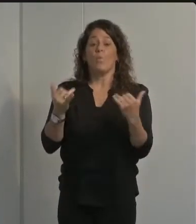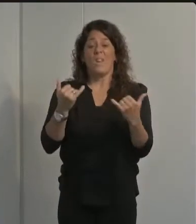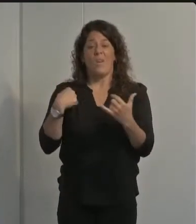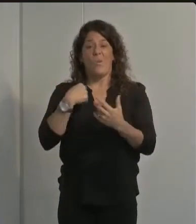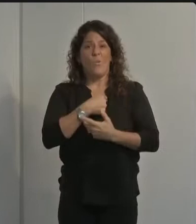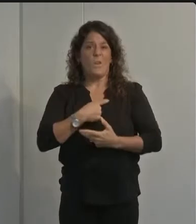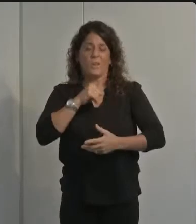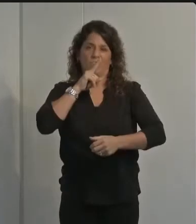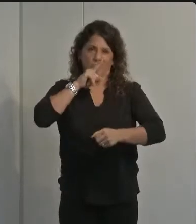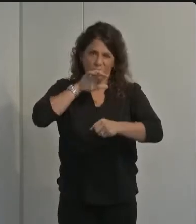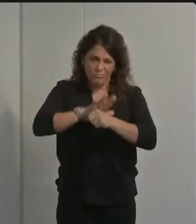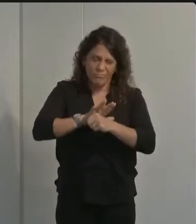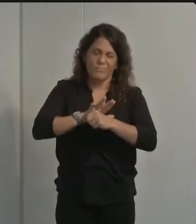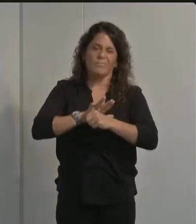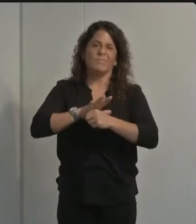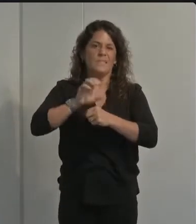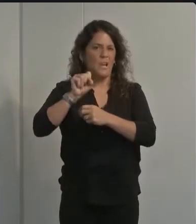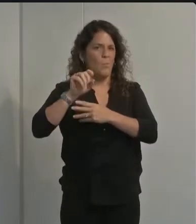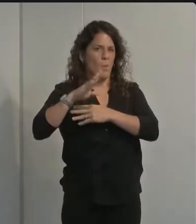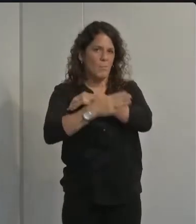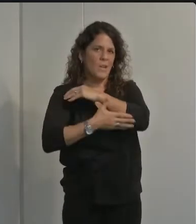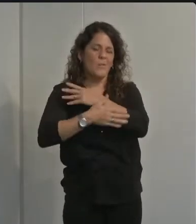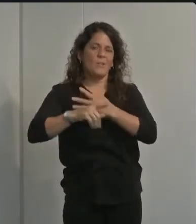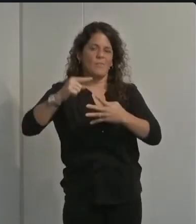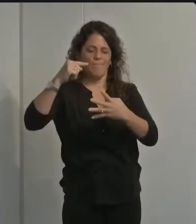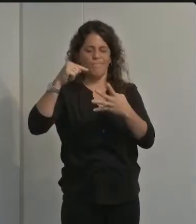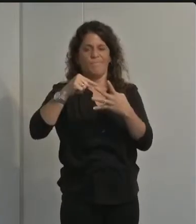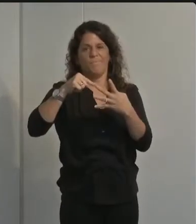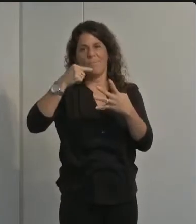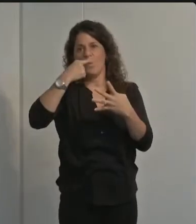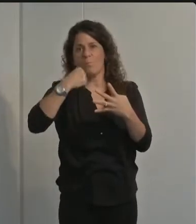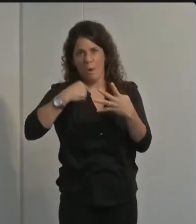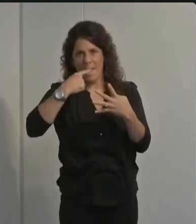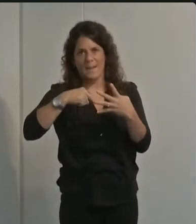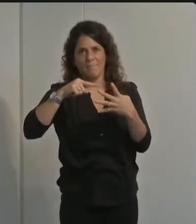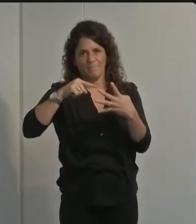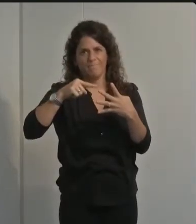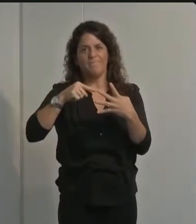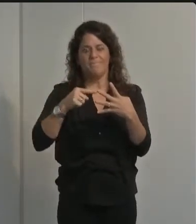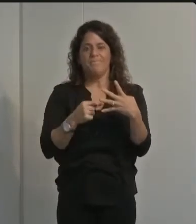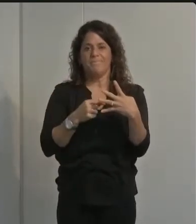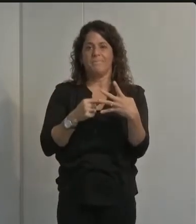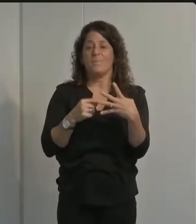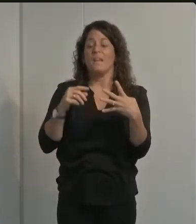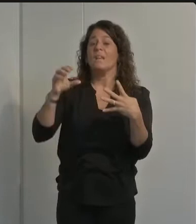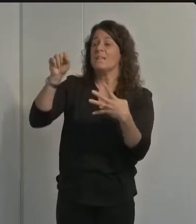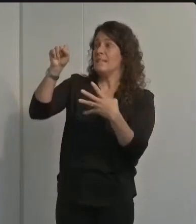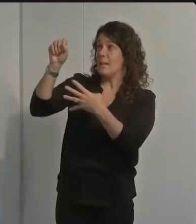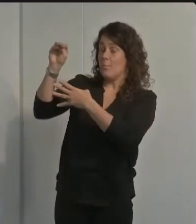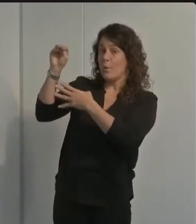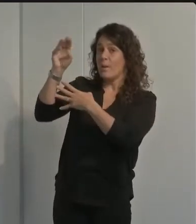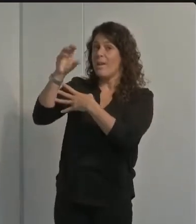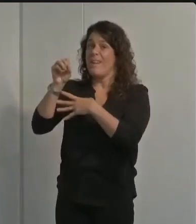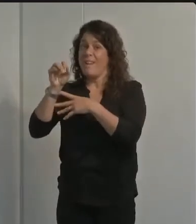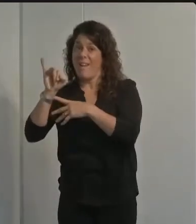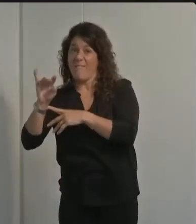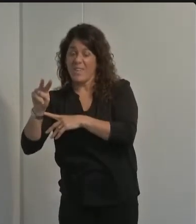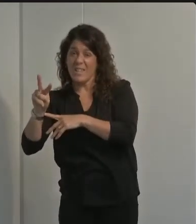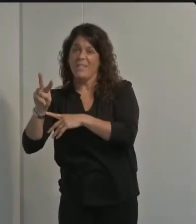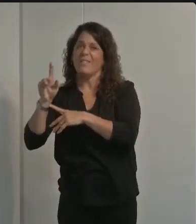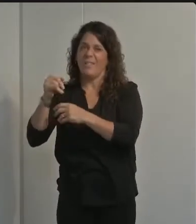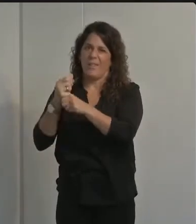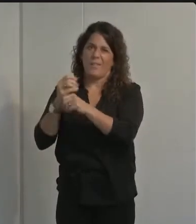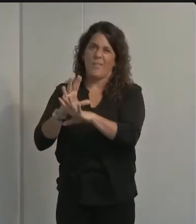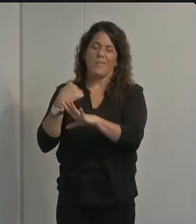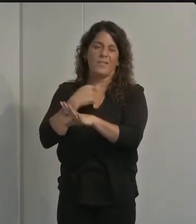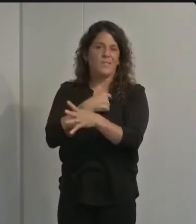tier the positive cases this week in both isla vista and santa maria are pushing us further away from making it into the orange tier